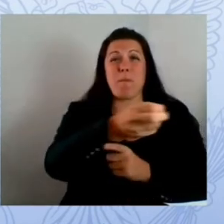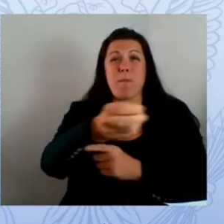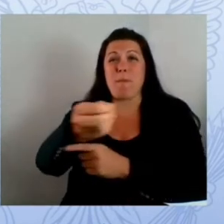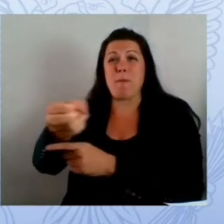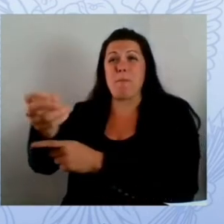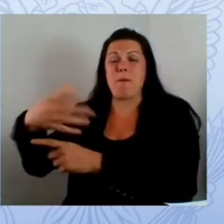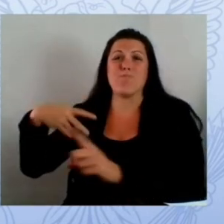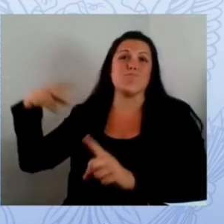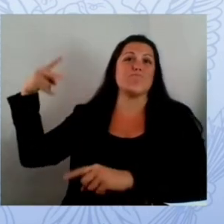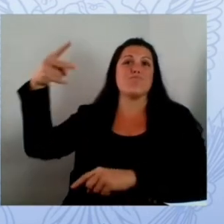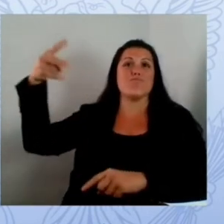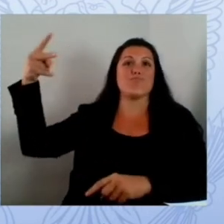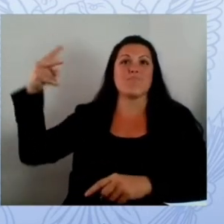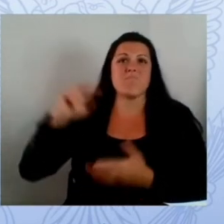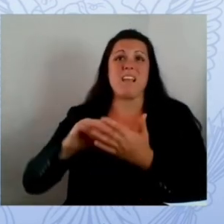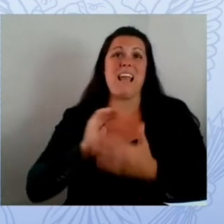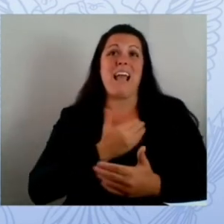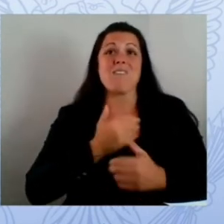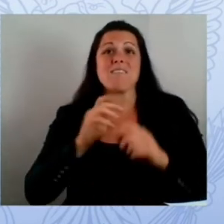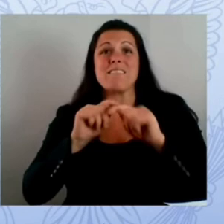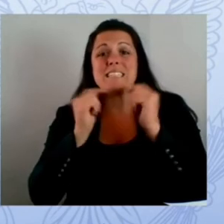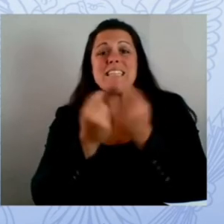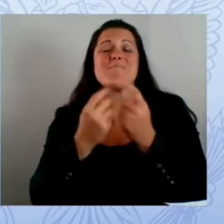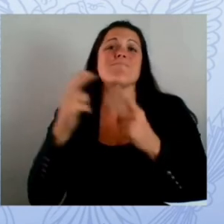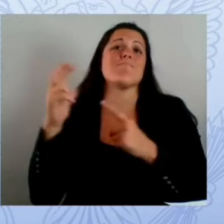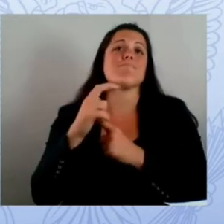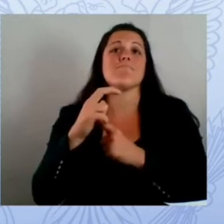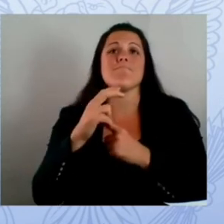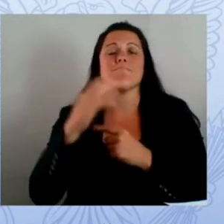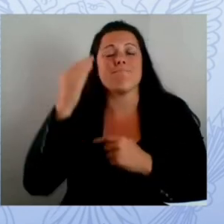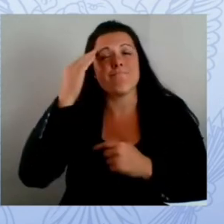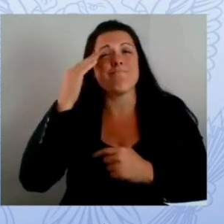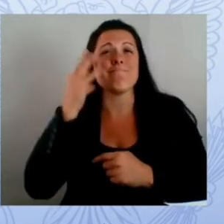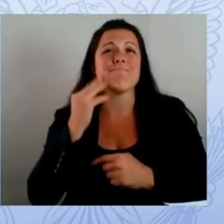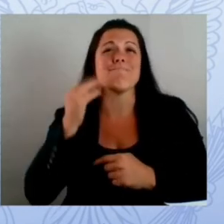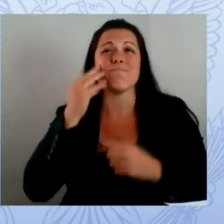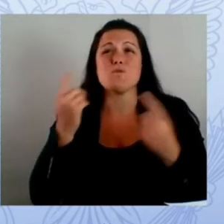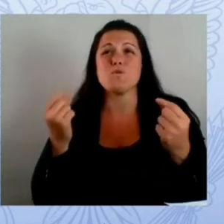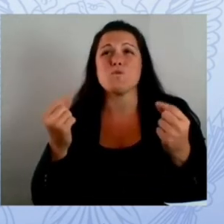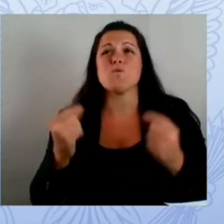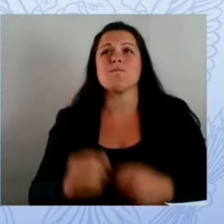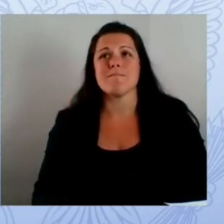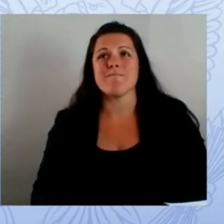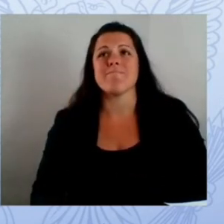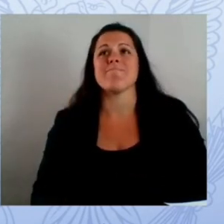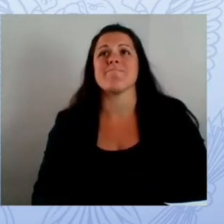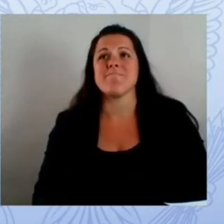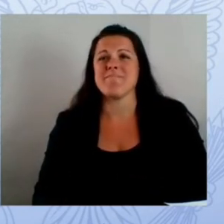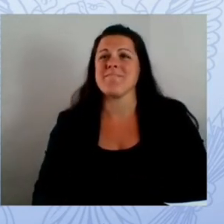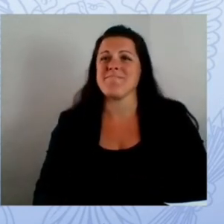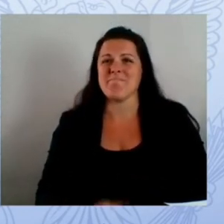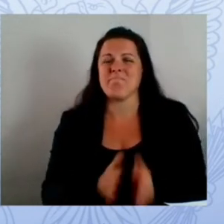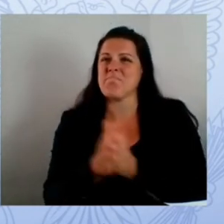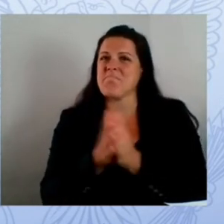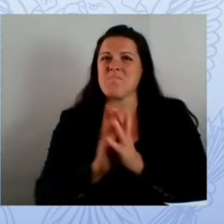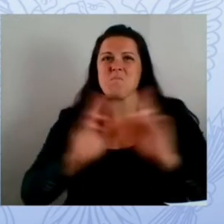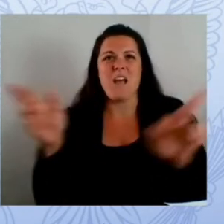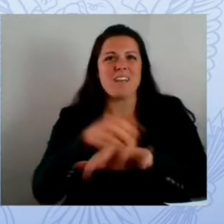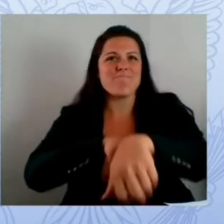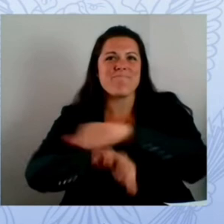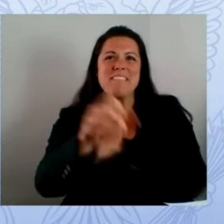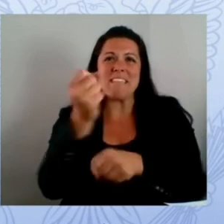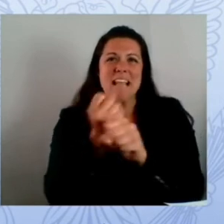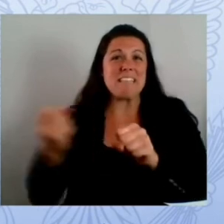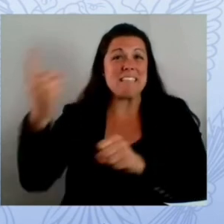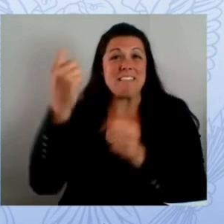there but they told me immediately afterwards don't worry next year we're taking number one so i'd just like to close